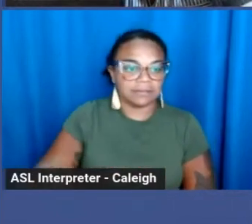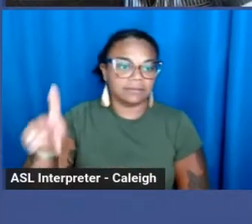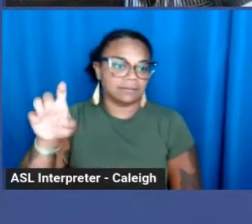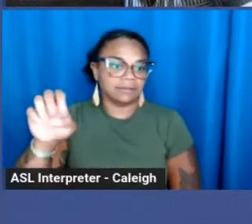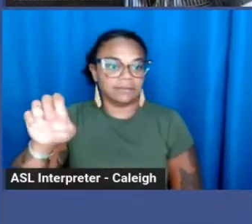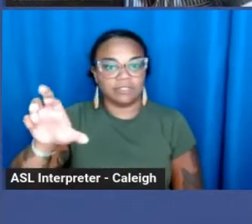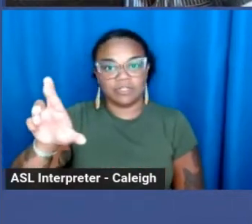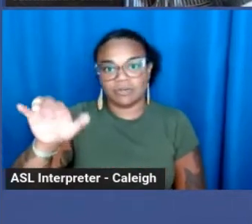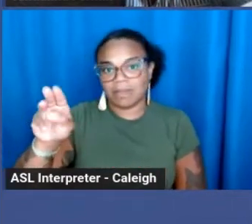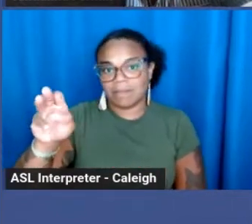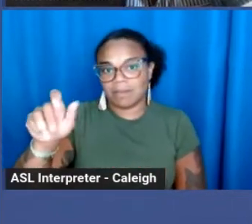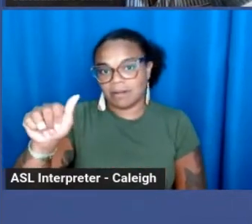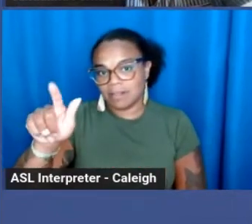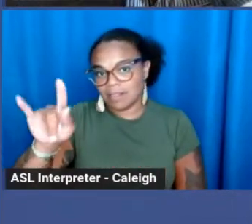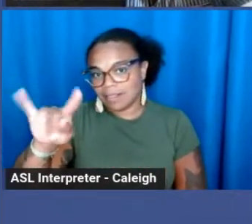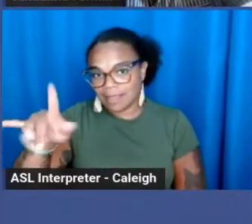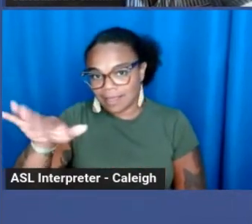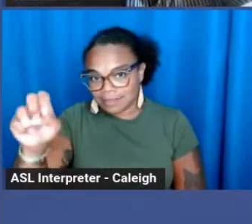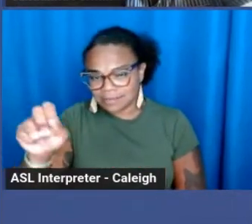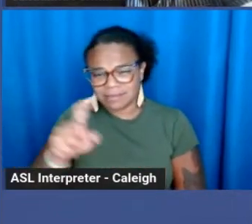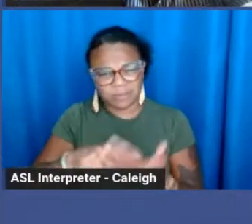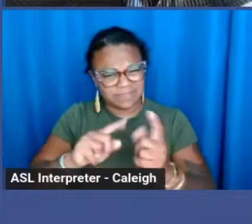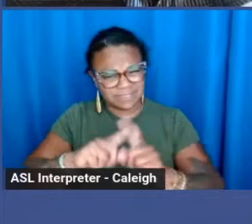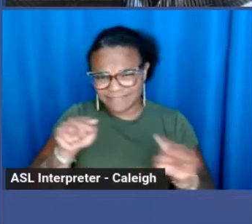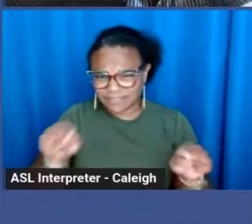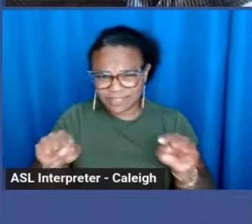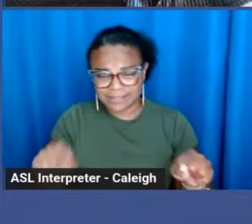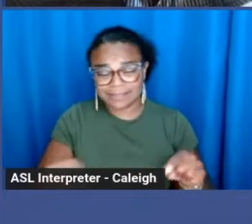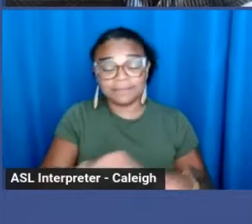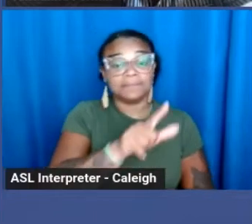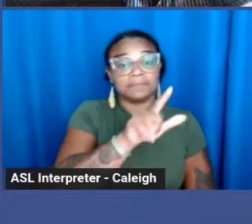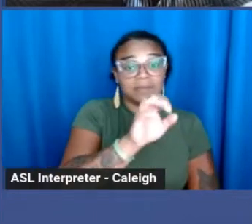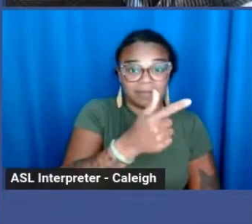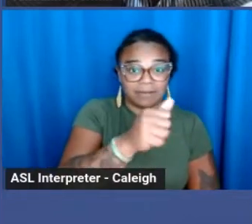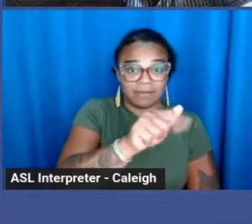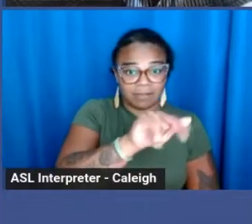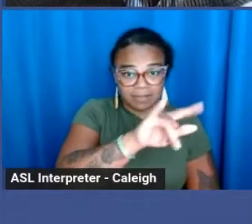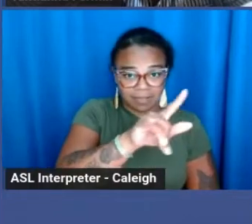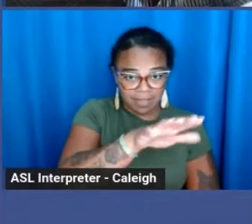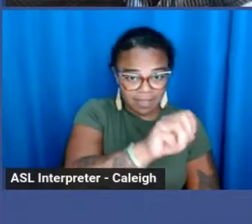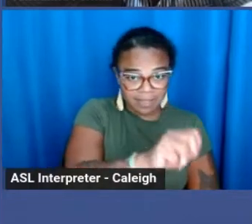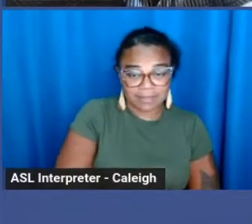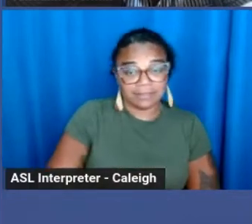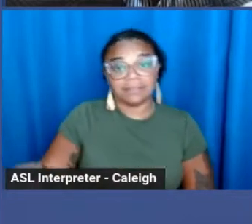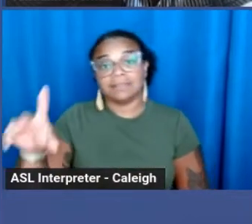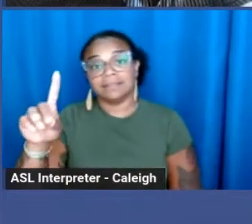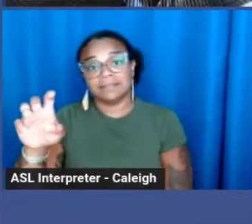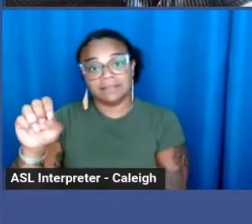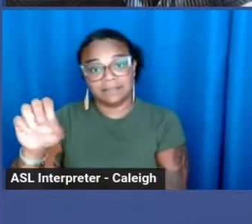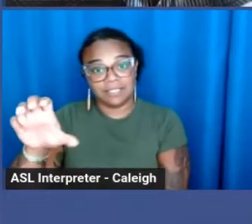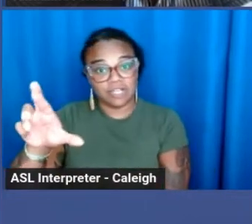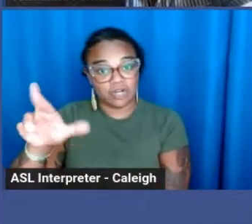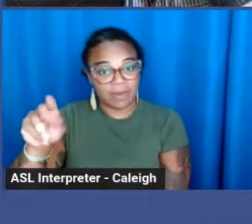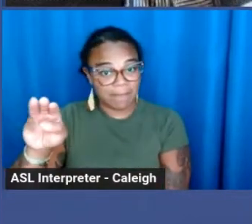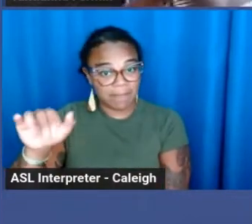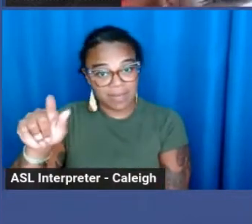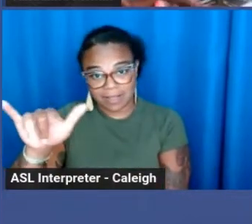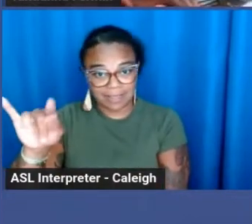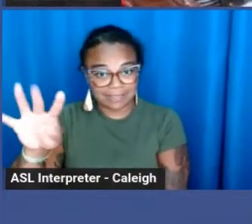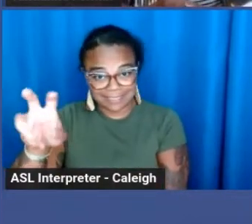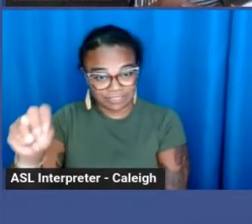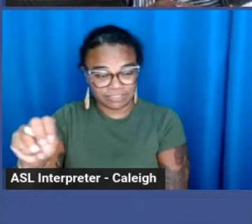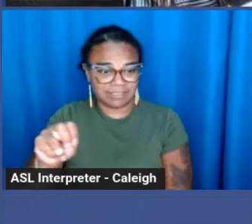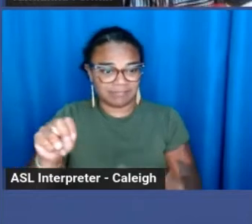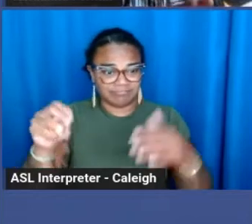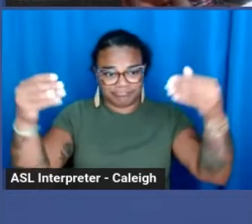The difference between legalization versus decriminalization is all there.